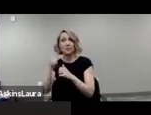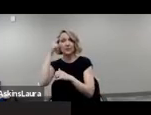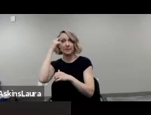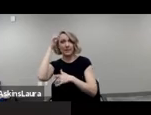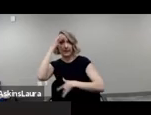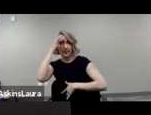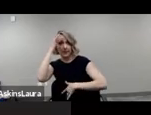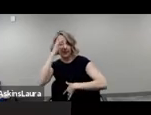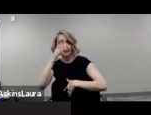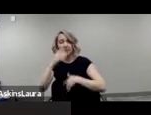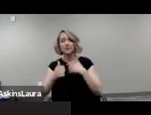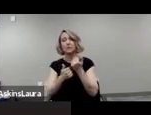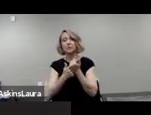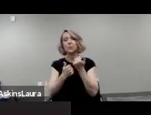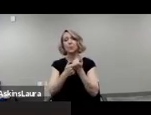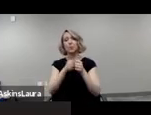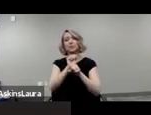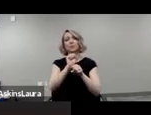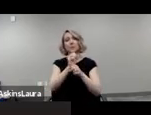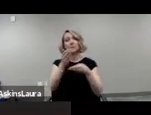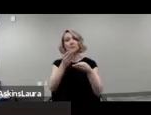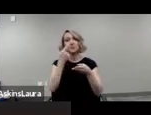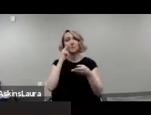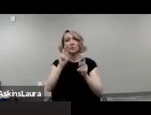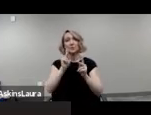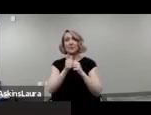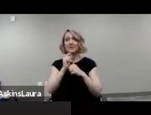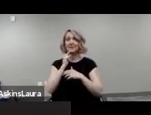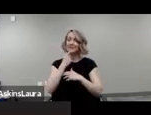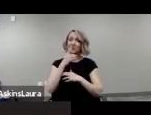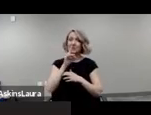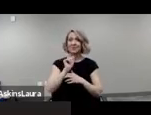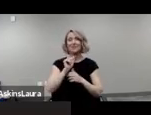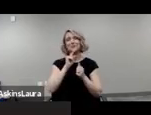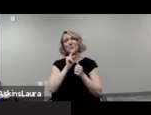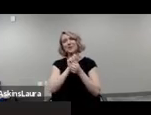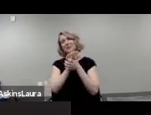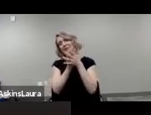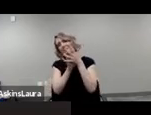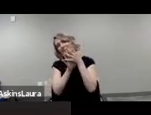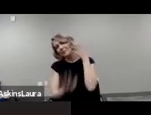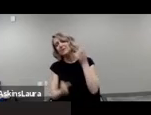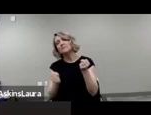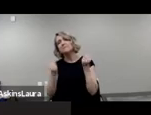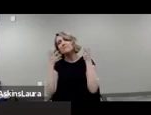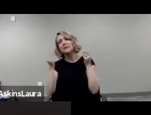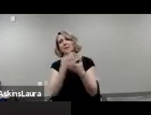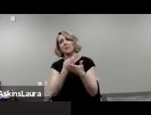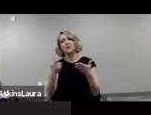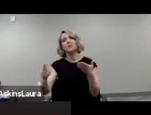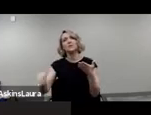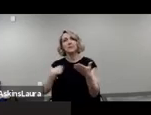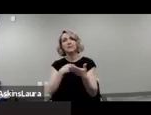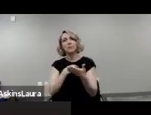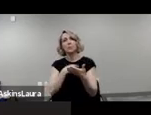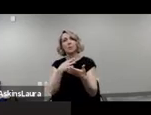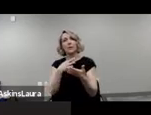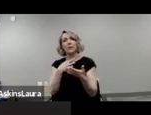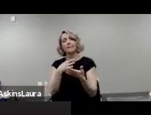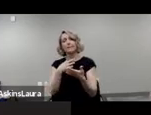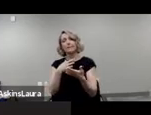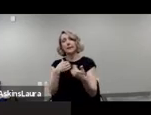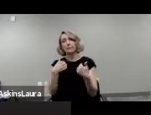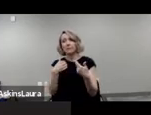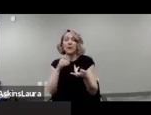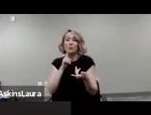Support employment services for individuals with significant disabilities. So the list goes on and on. I mean, we cannot emphasize enough why people